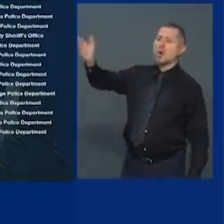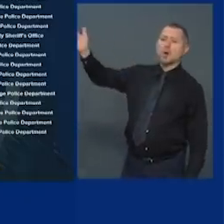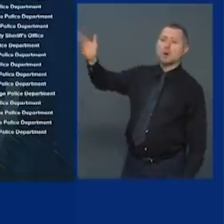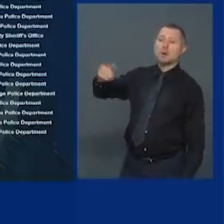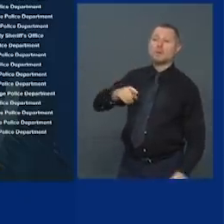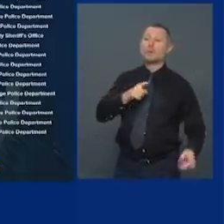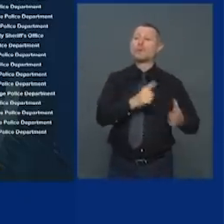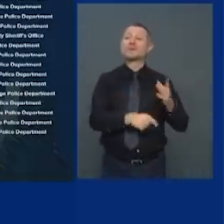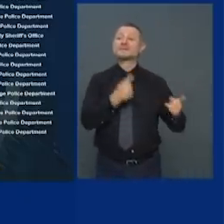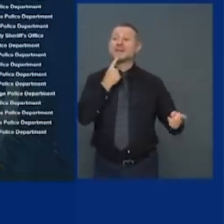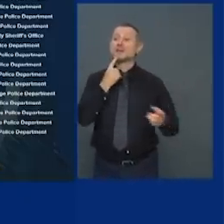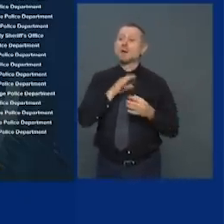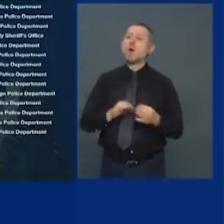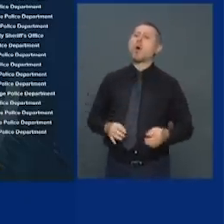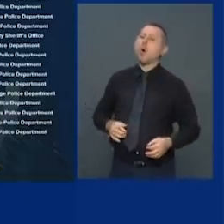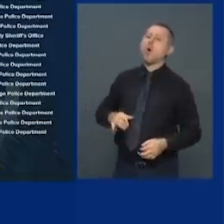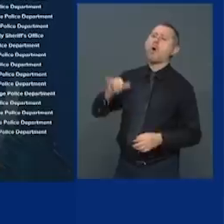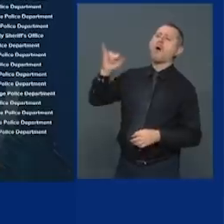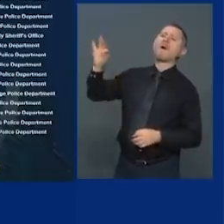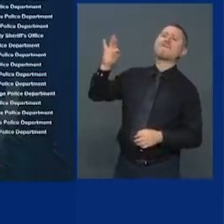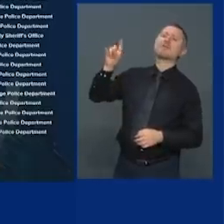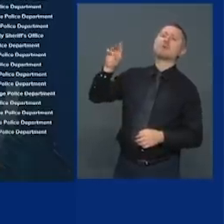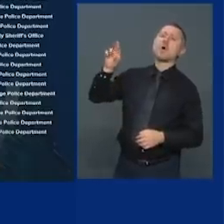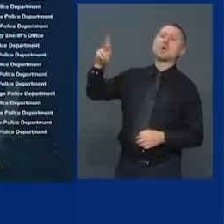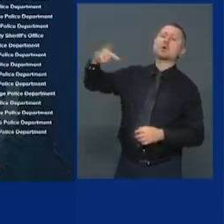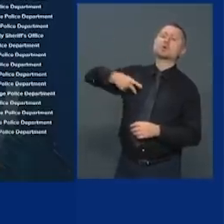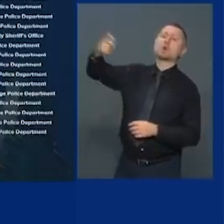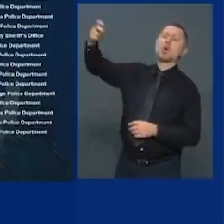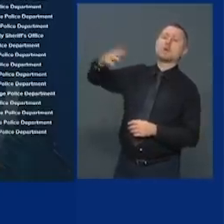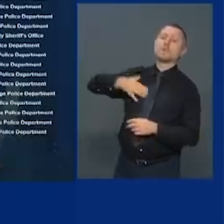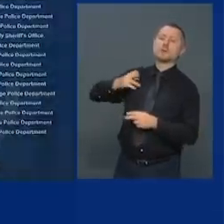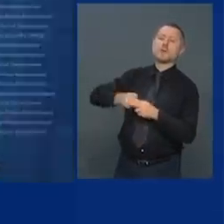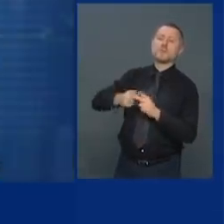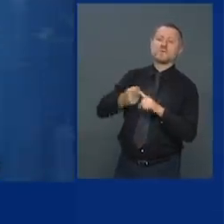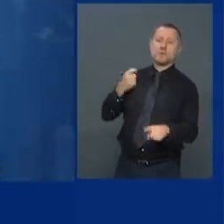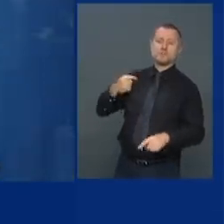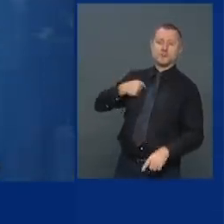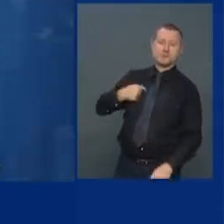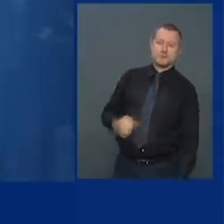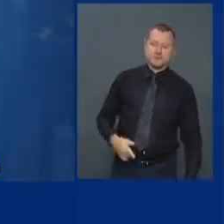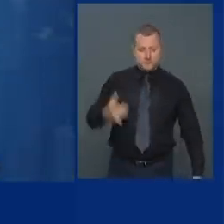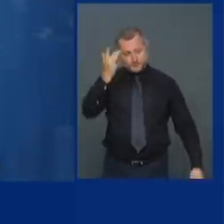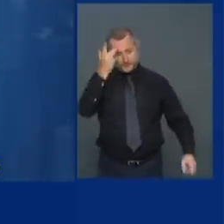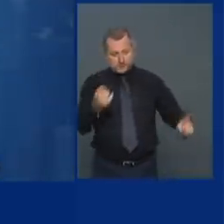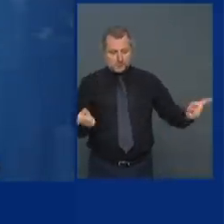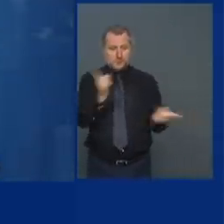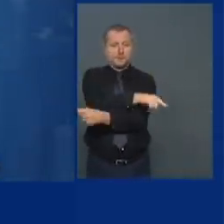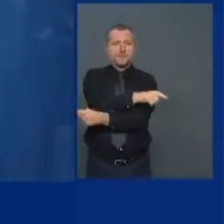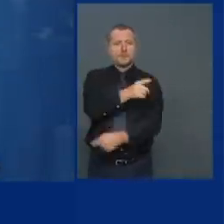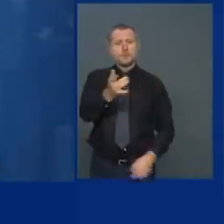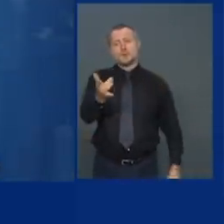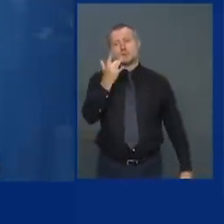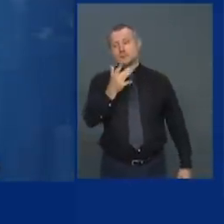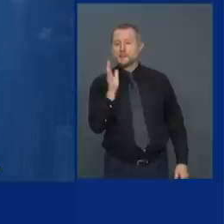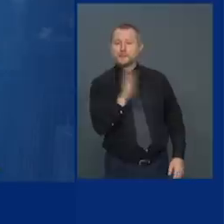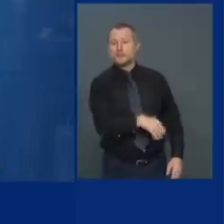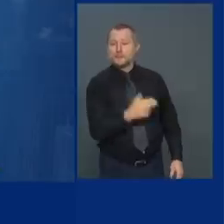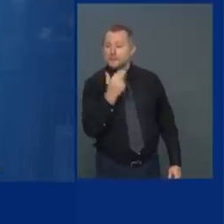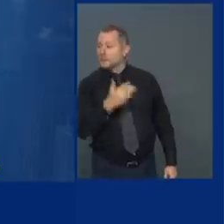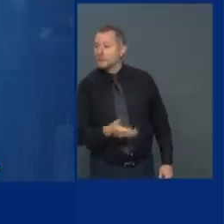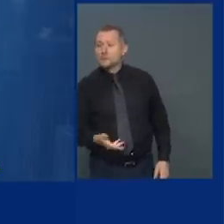how can that be but anyway that's a different conversation third is the economy